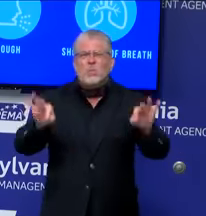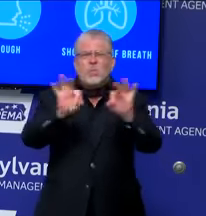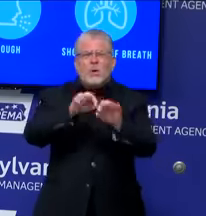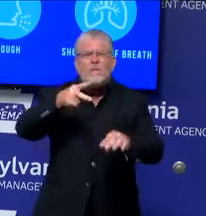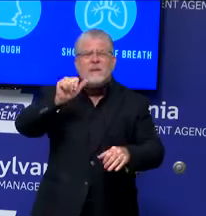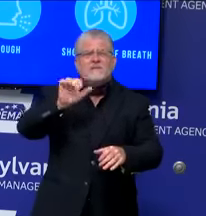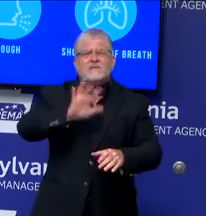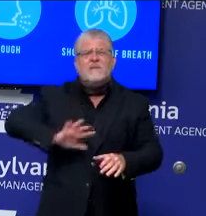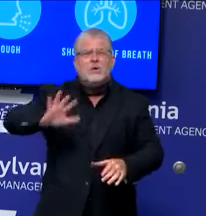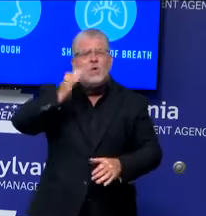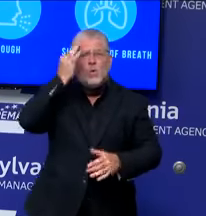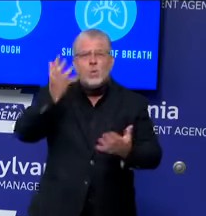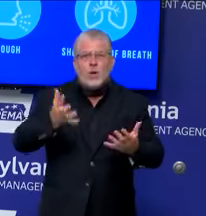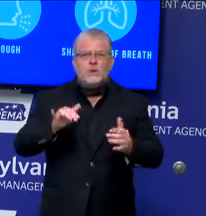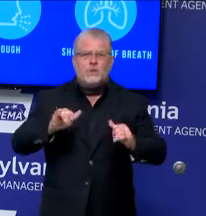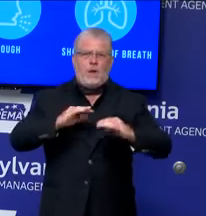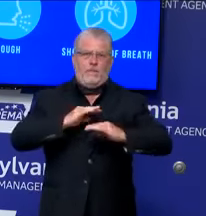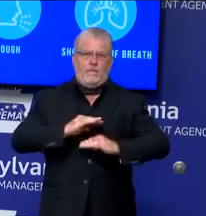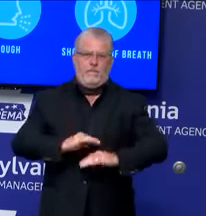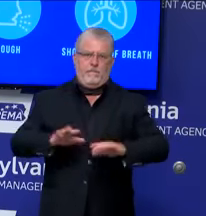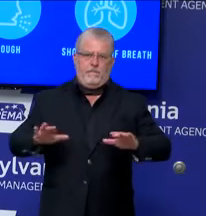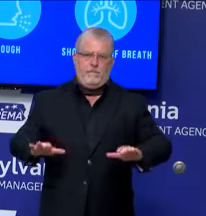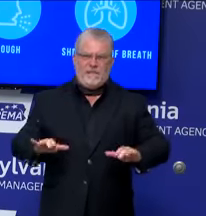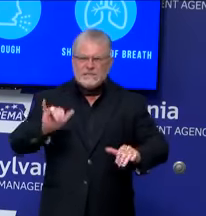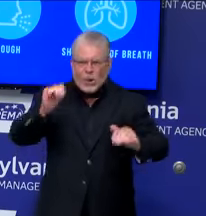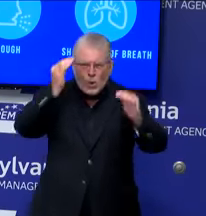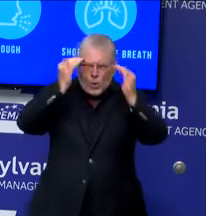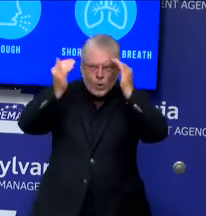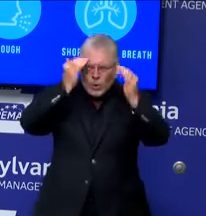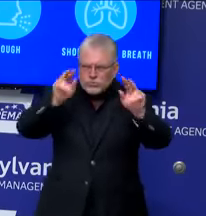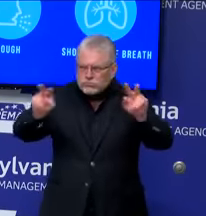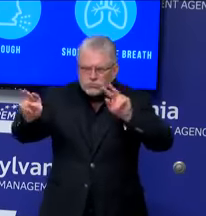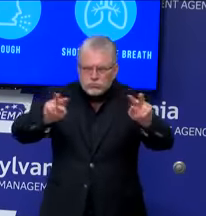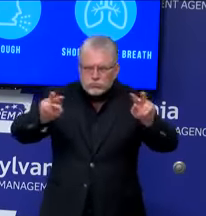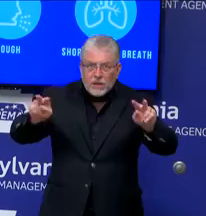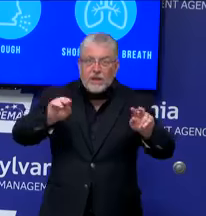stay calm, stay alert, and stay safe.